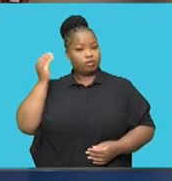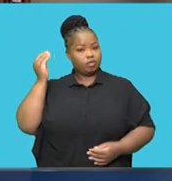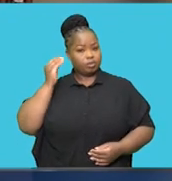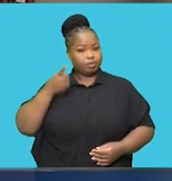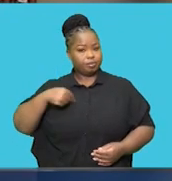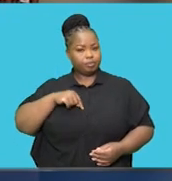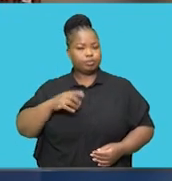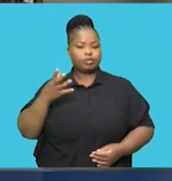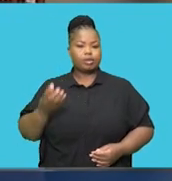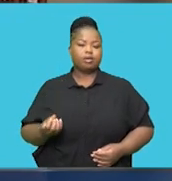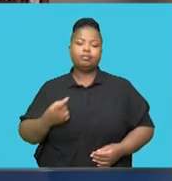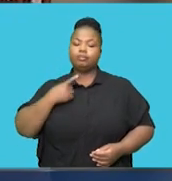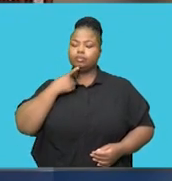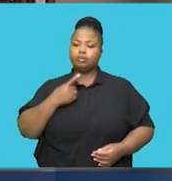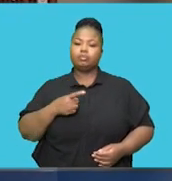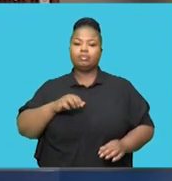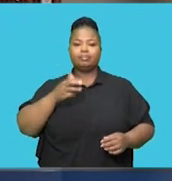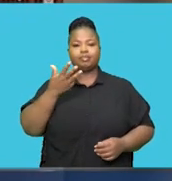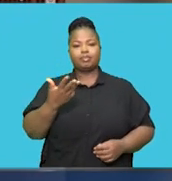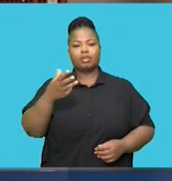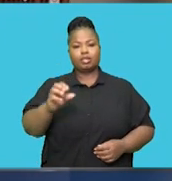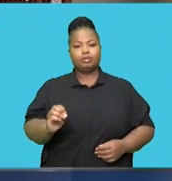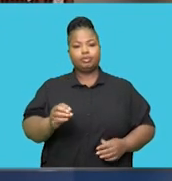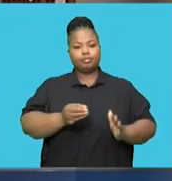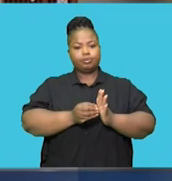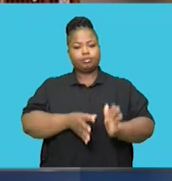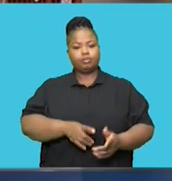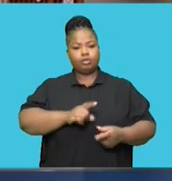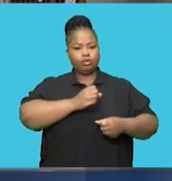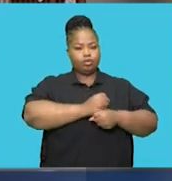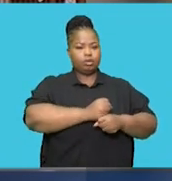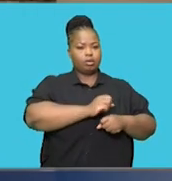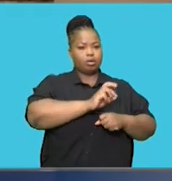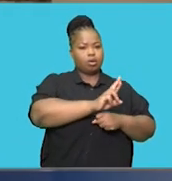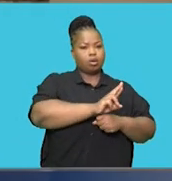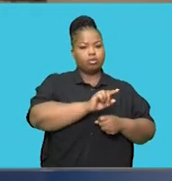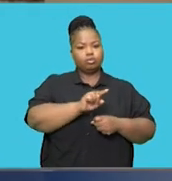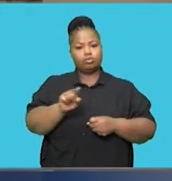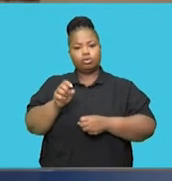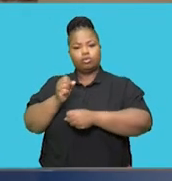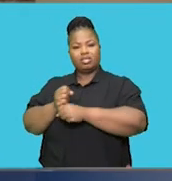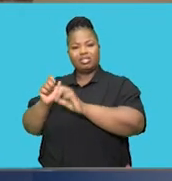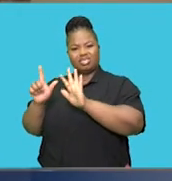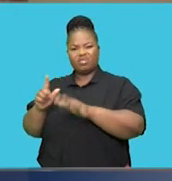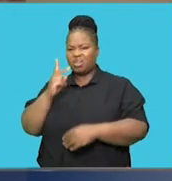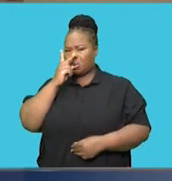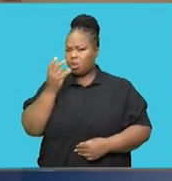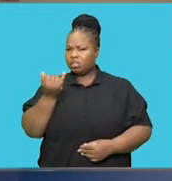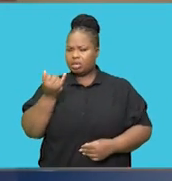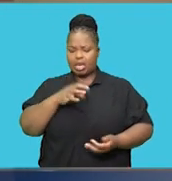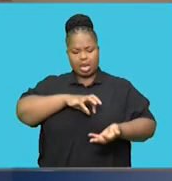disposal, approximately 90 learners from crate R to 7 consume what look like muffins